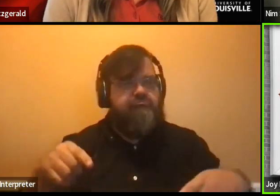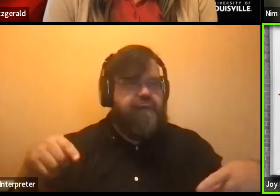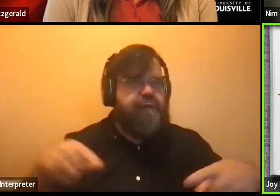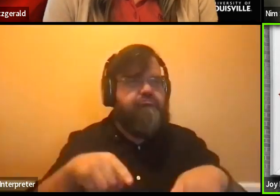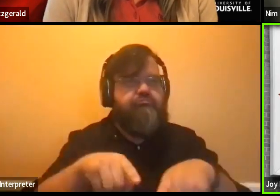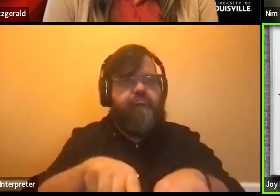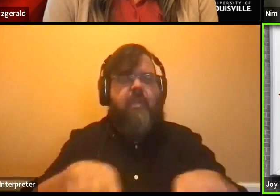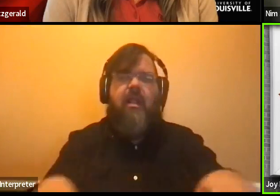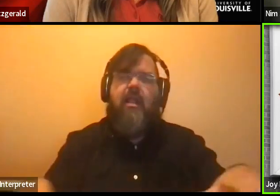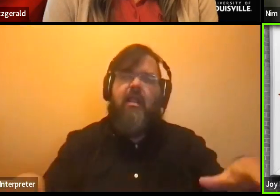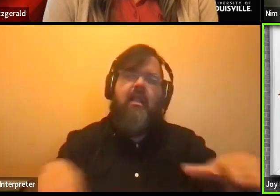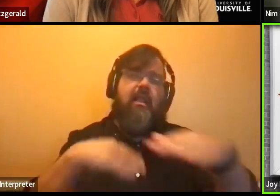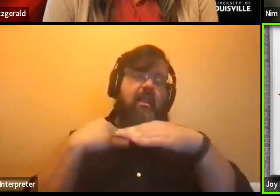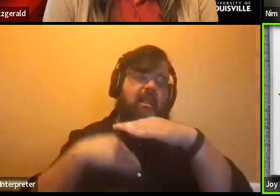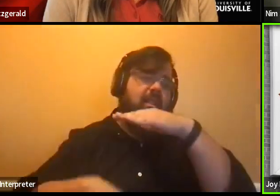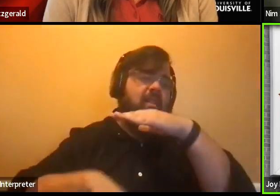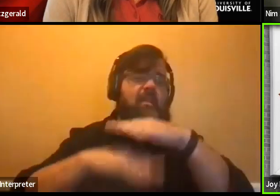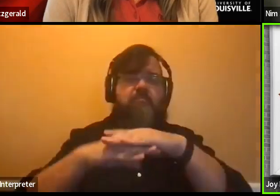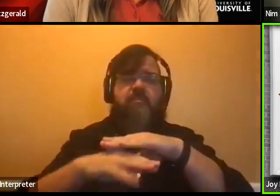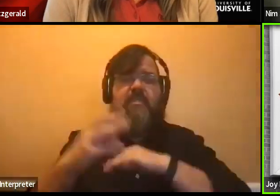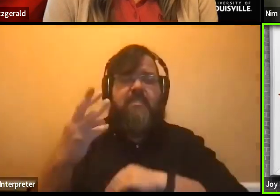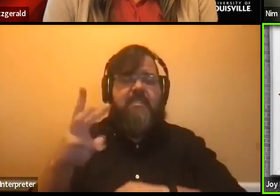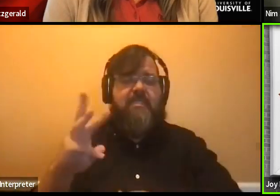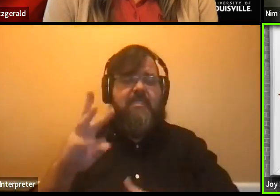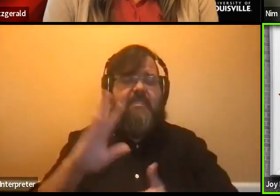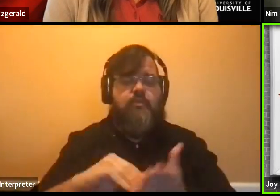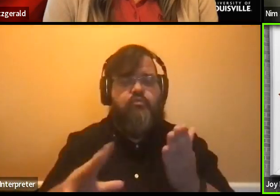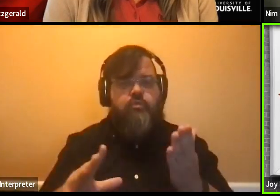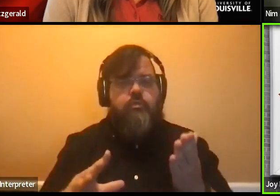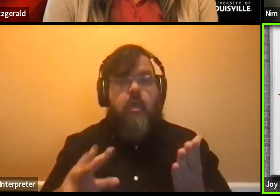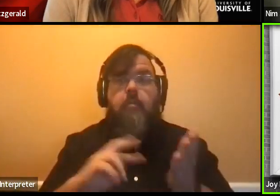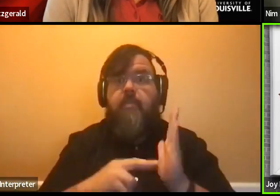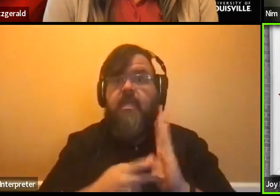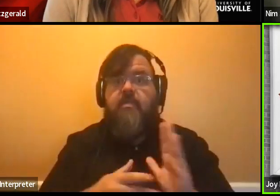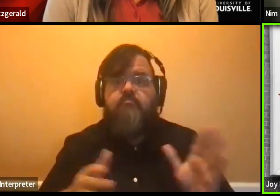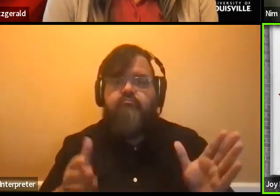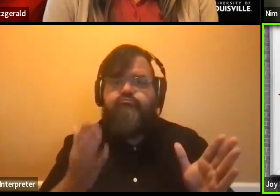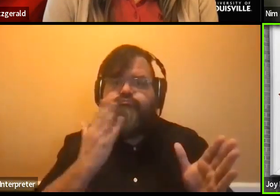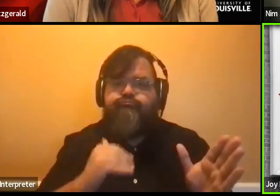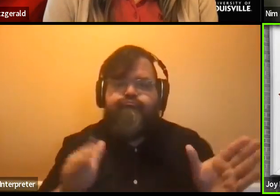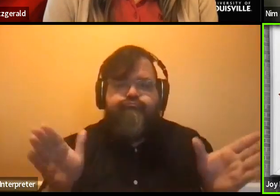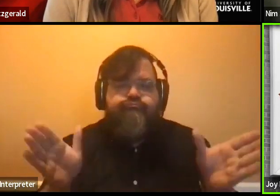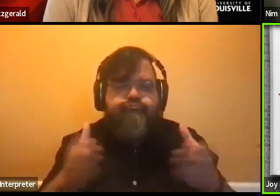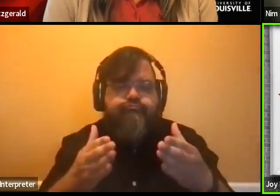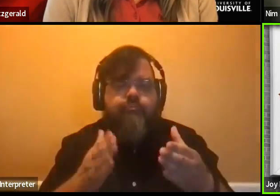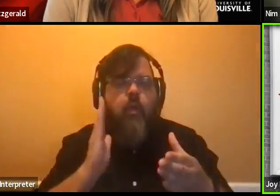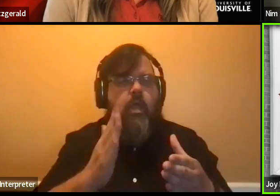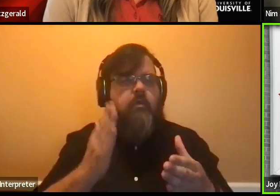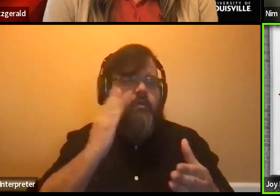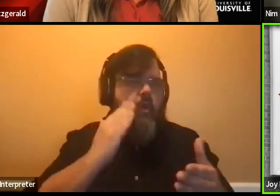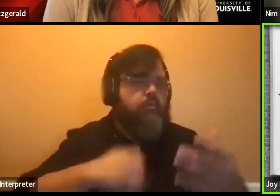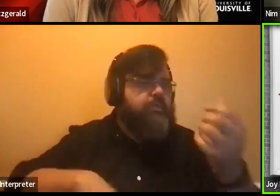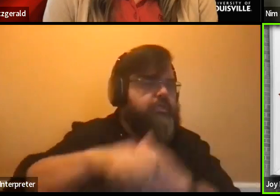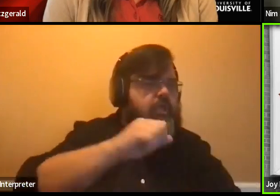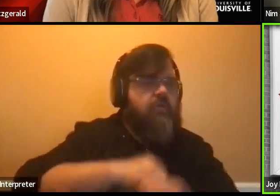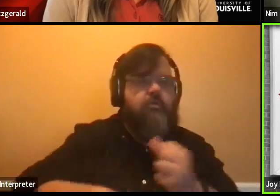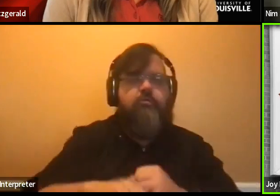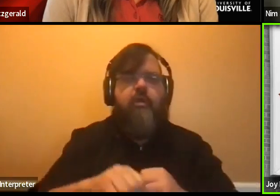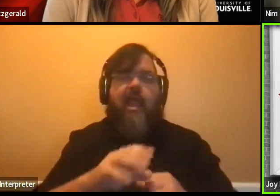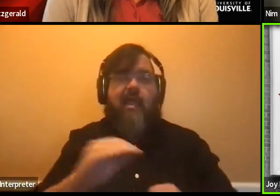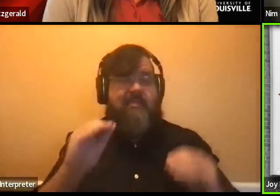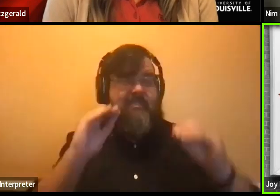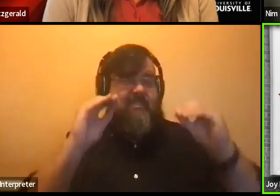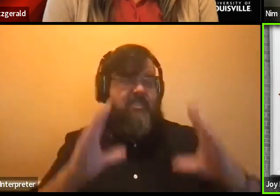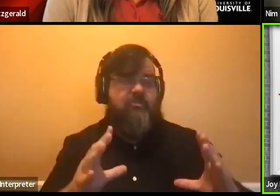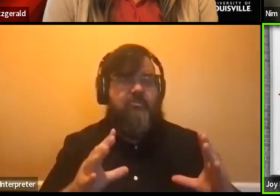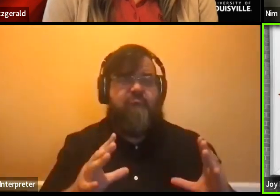So that means that you'll get to know your peers. You'll get to know your faculty members. You'll have maybe chances to do things you wouldn't in a larger